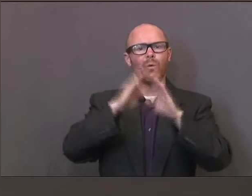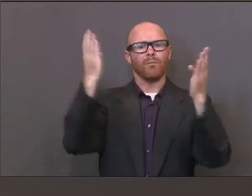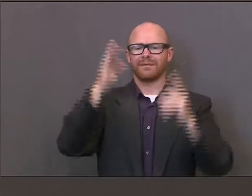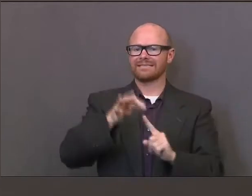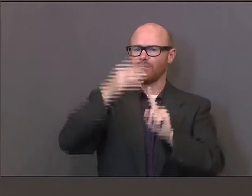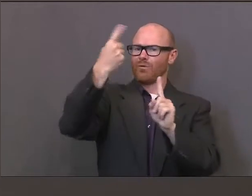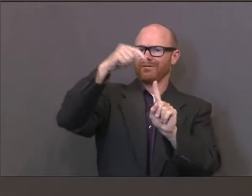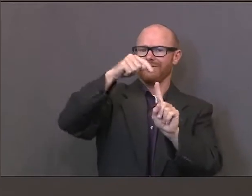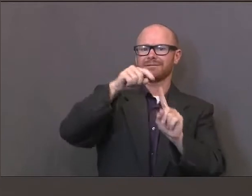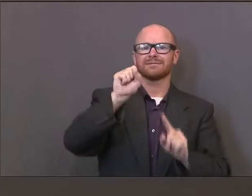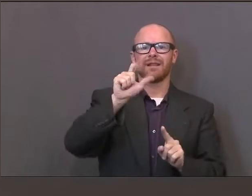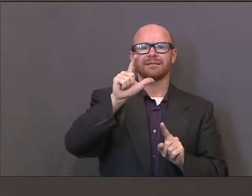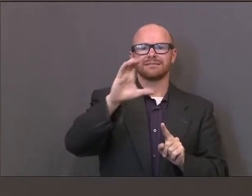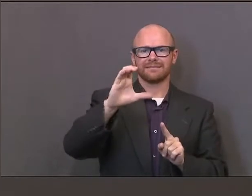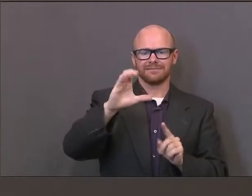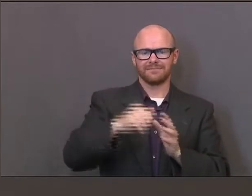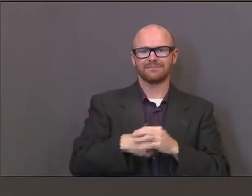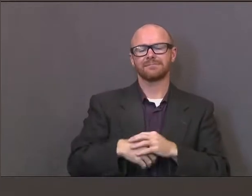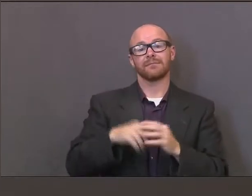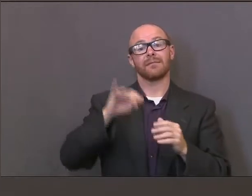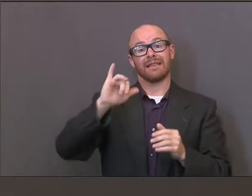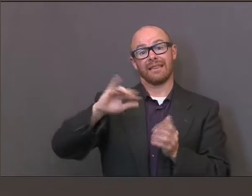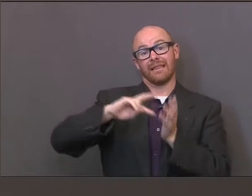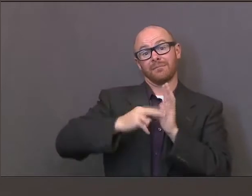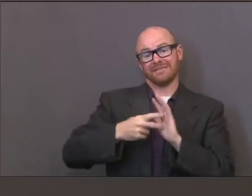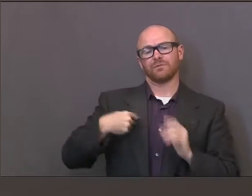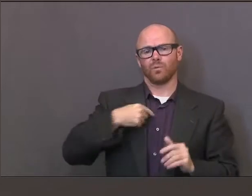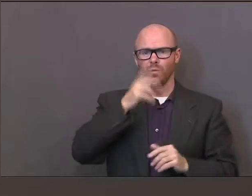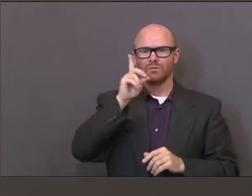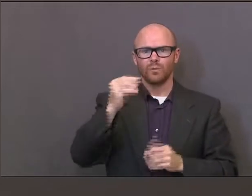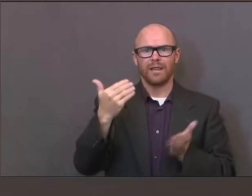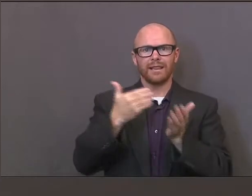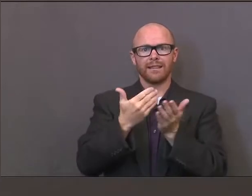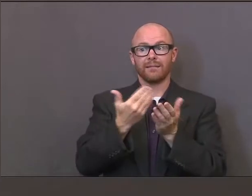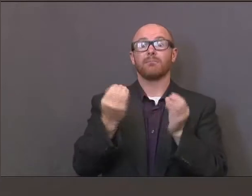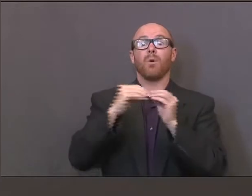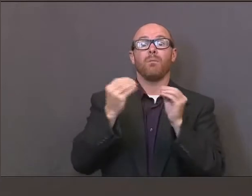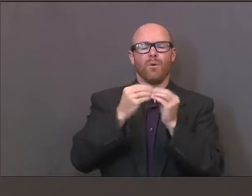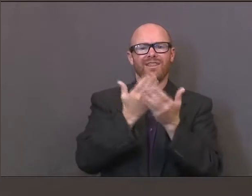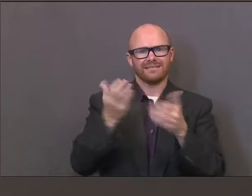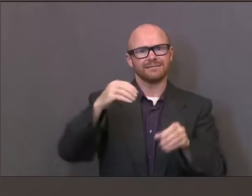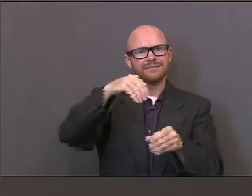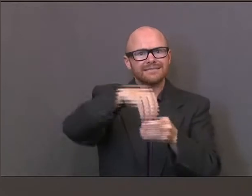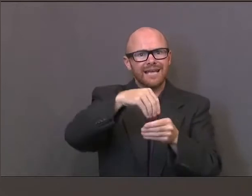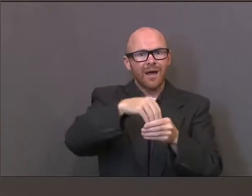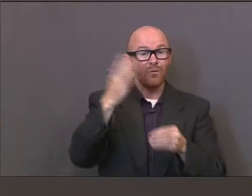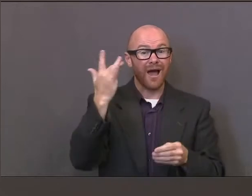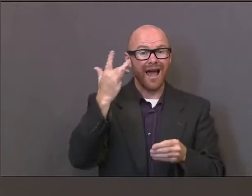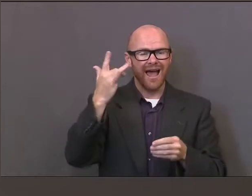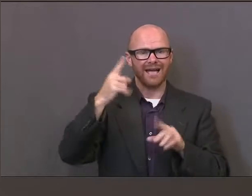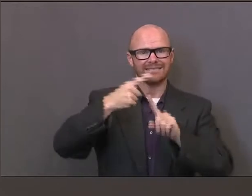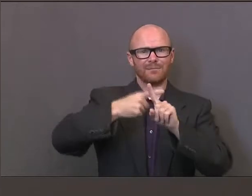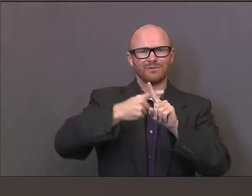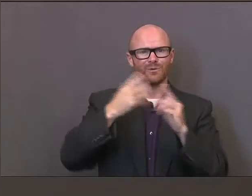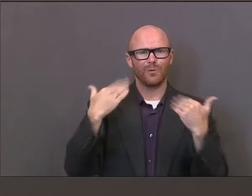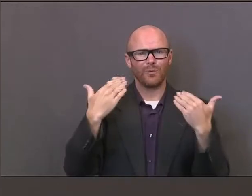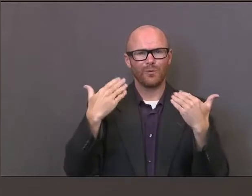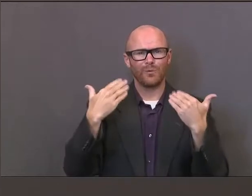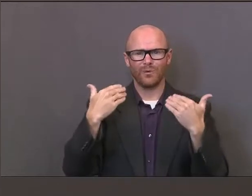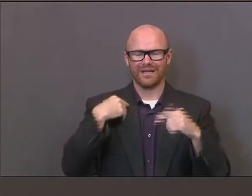fashion. But it also means we're probably going to be doing more things indoors as the temperature cools down and